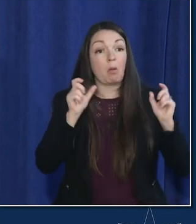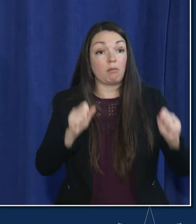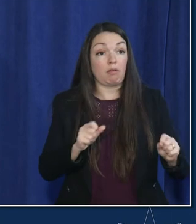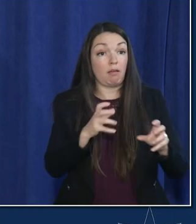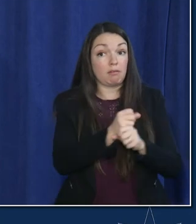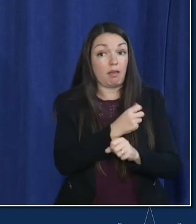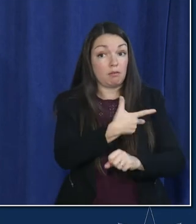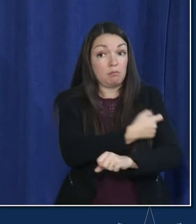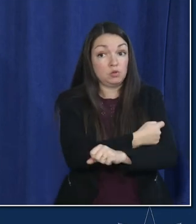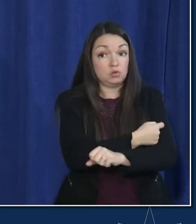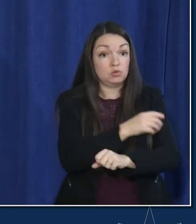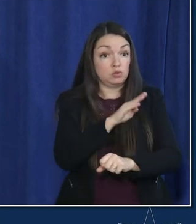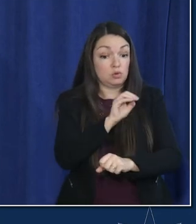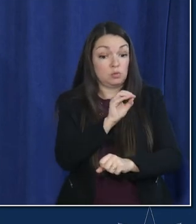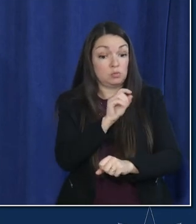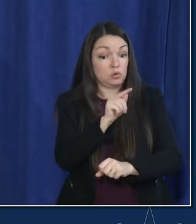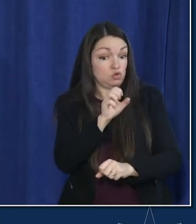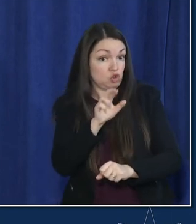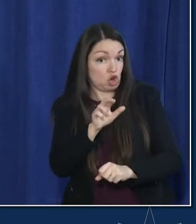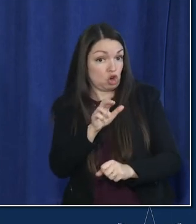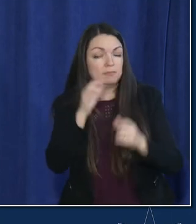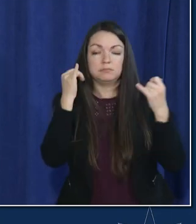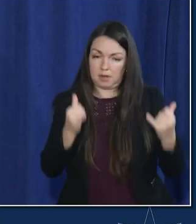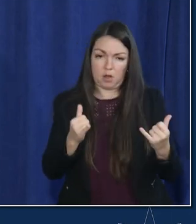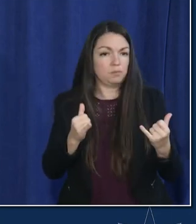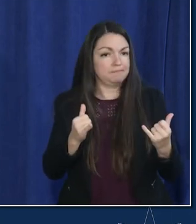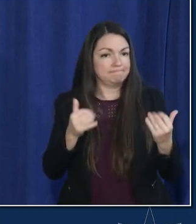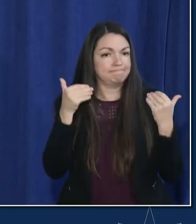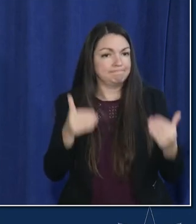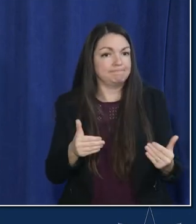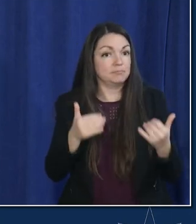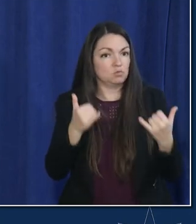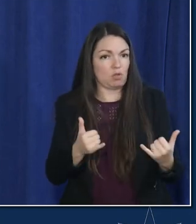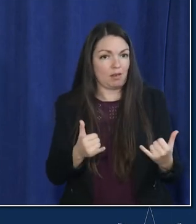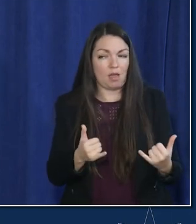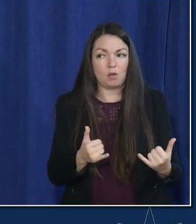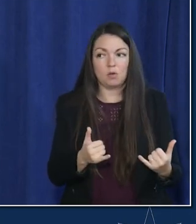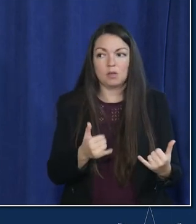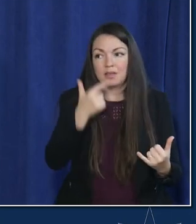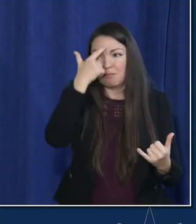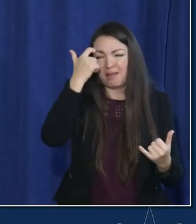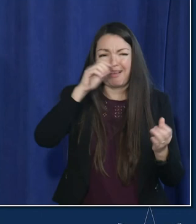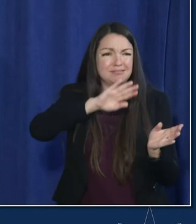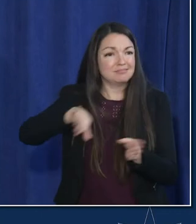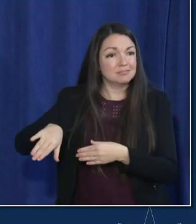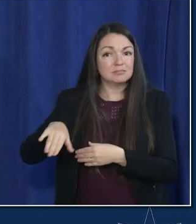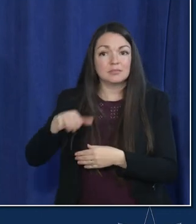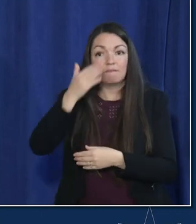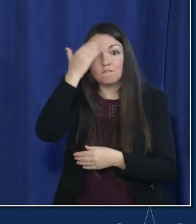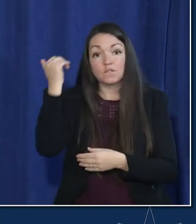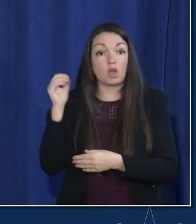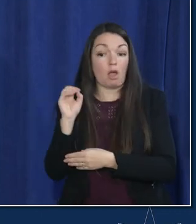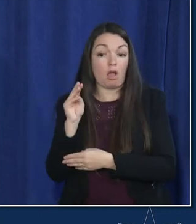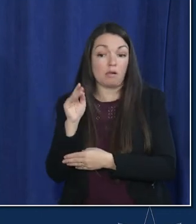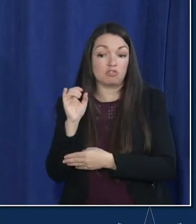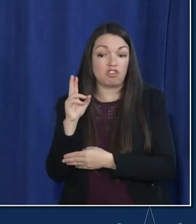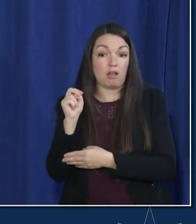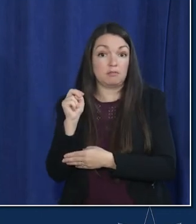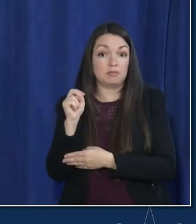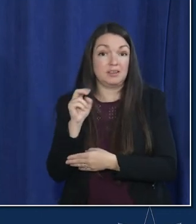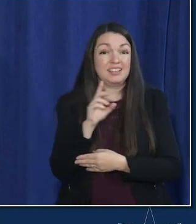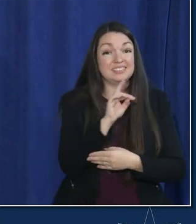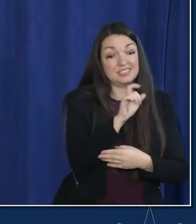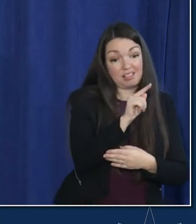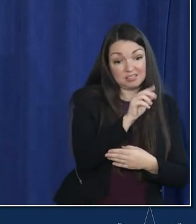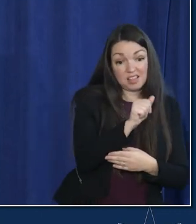why do i want people to get a booster now because right now forget omicron delta is doing a job